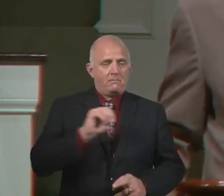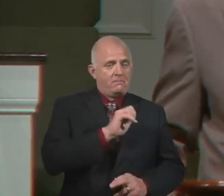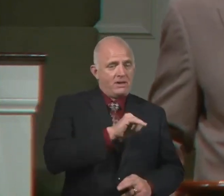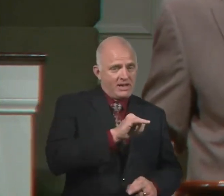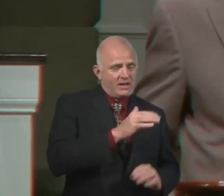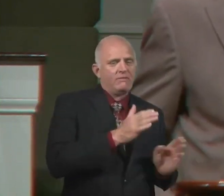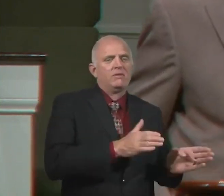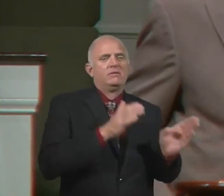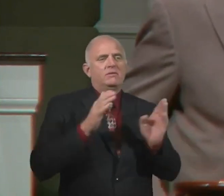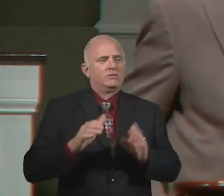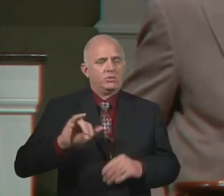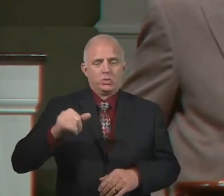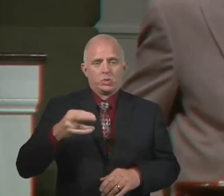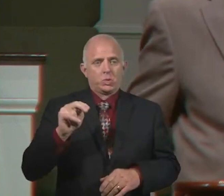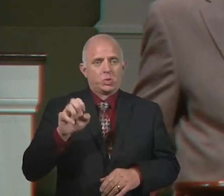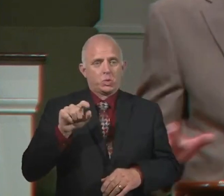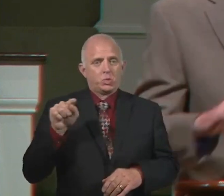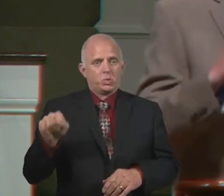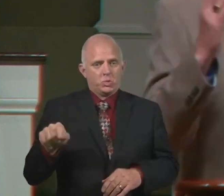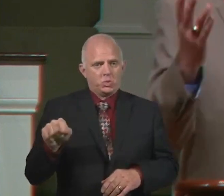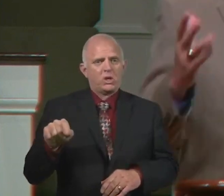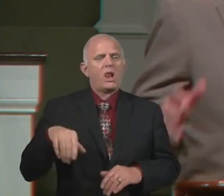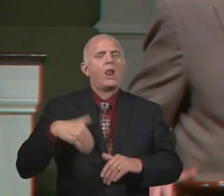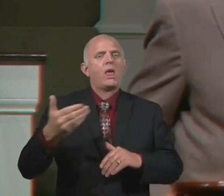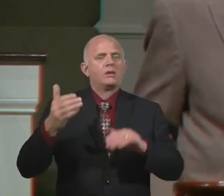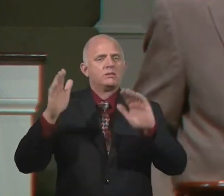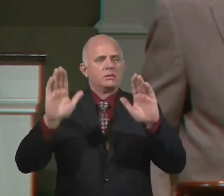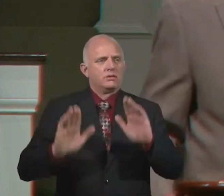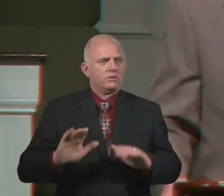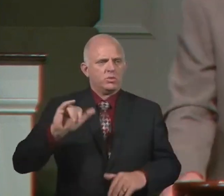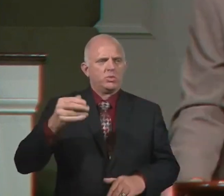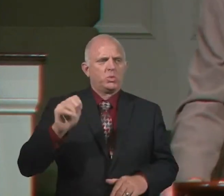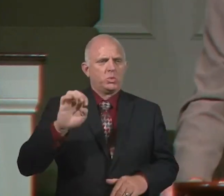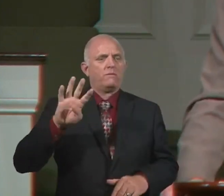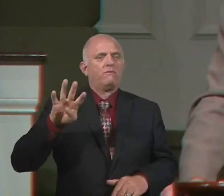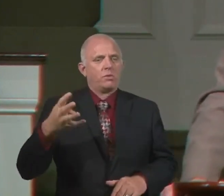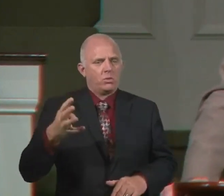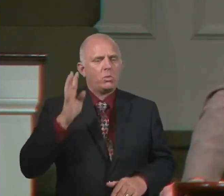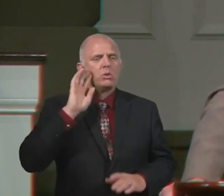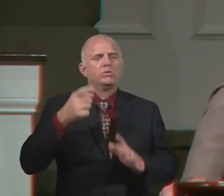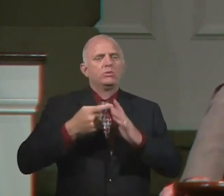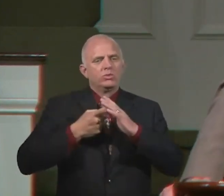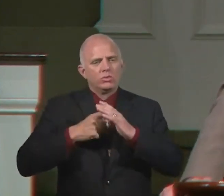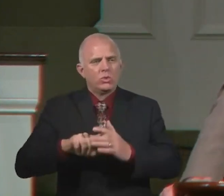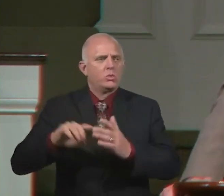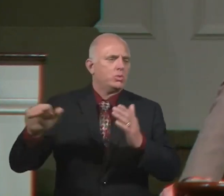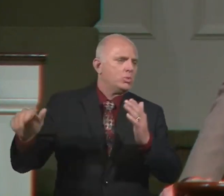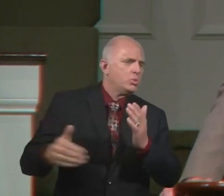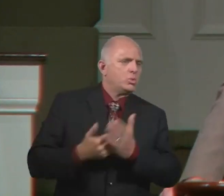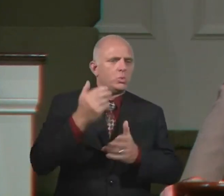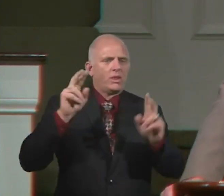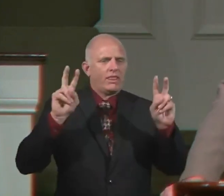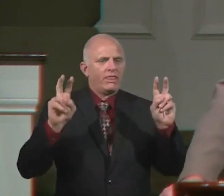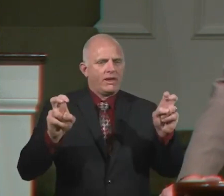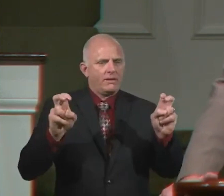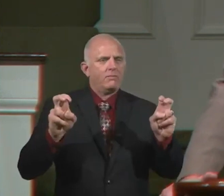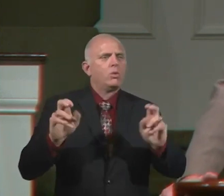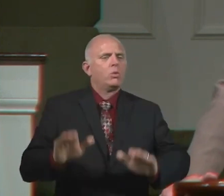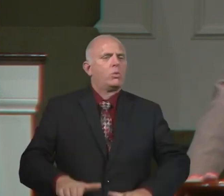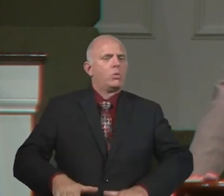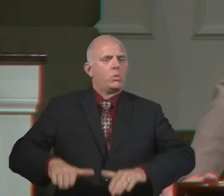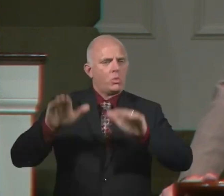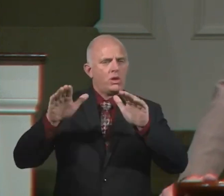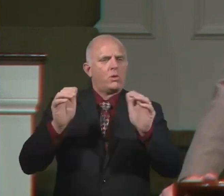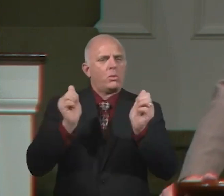Sunday will be June 4th, and we'll open up a brand new theme of Rearing with Eternity in View, talking